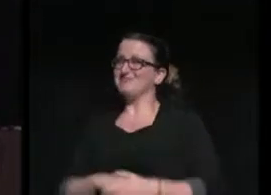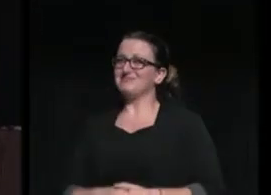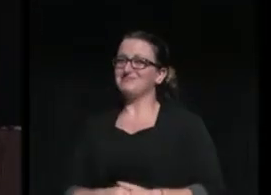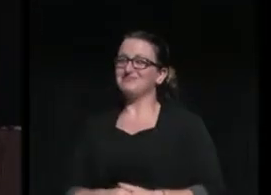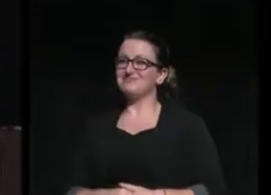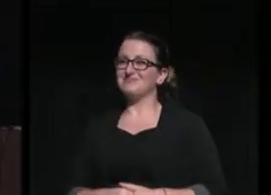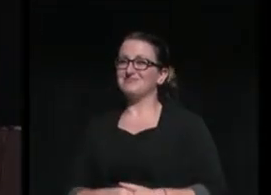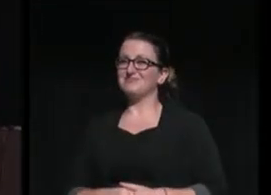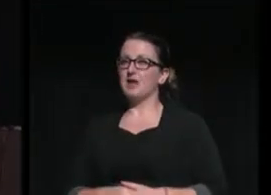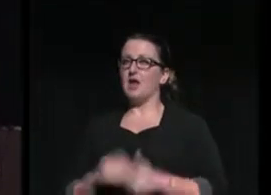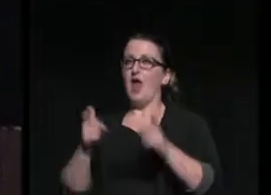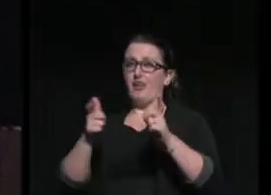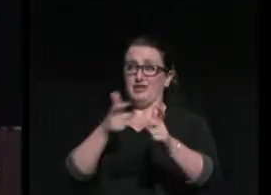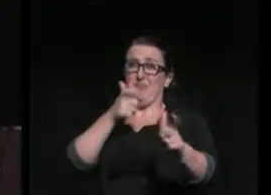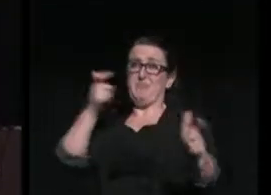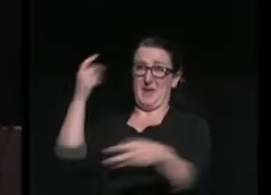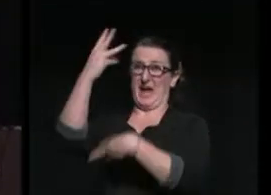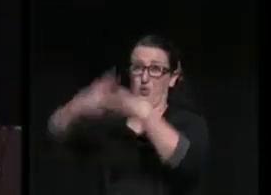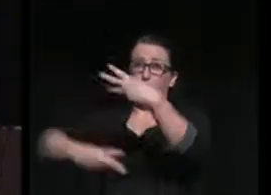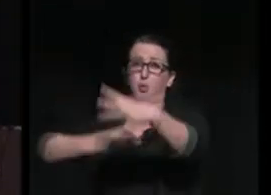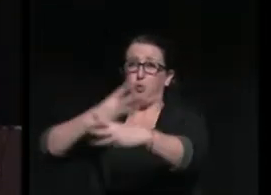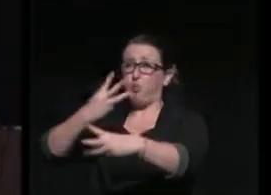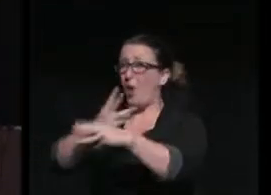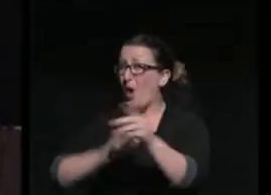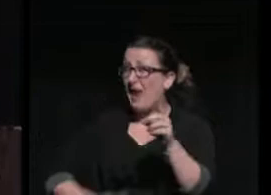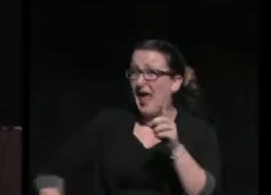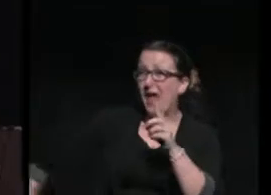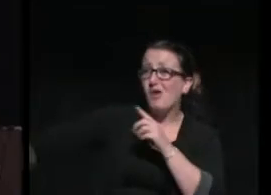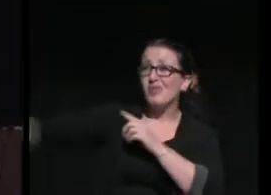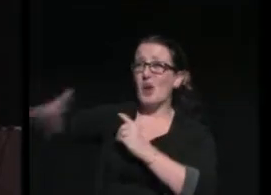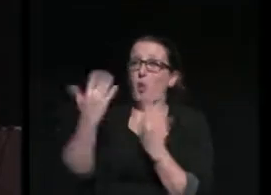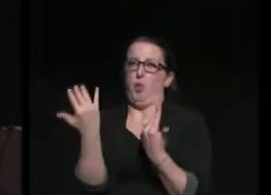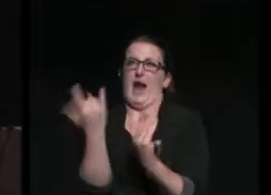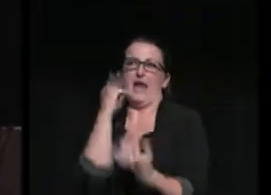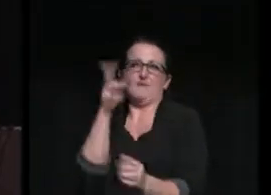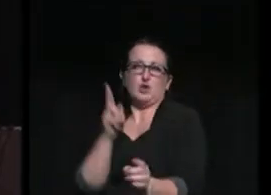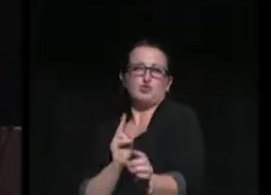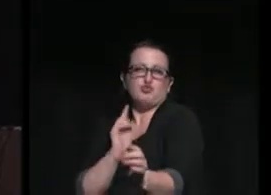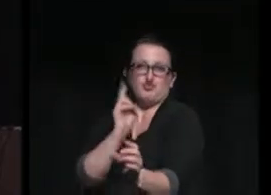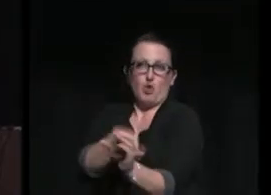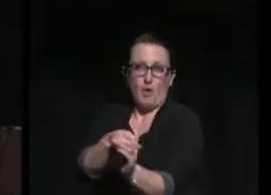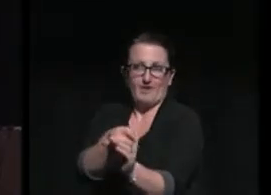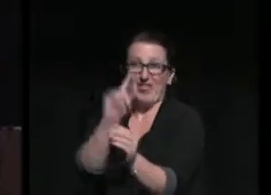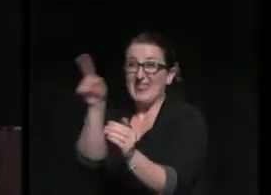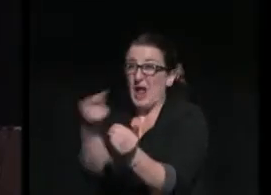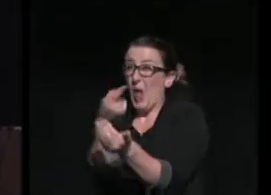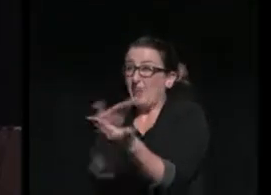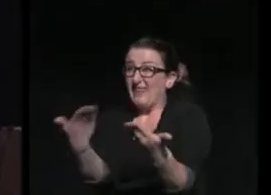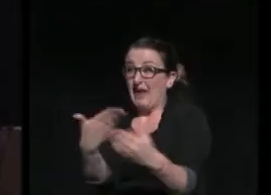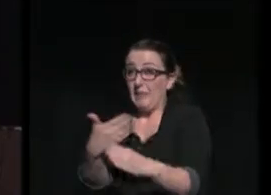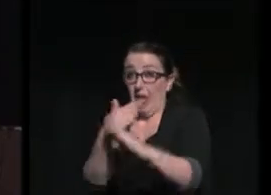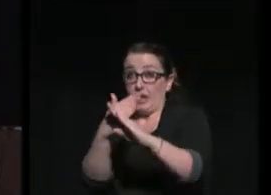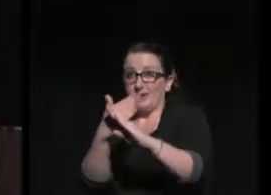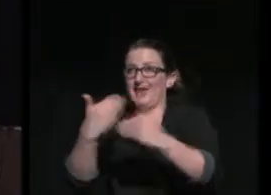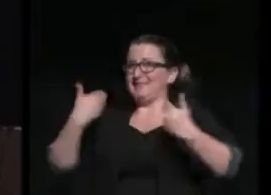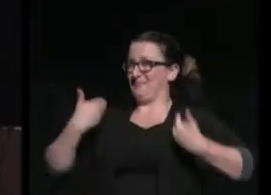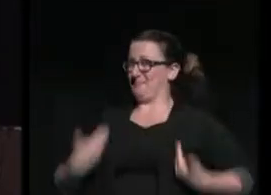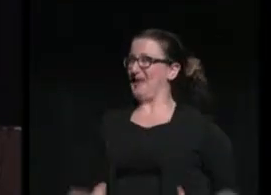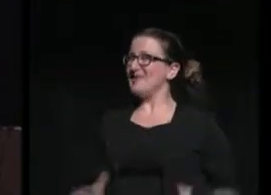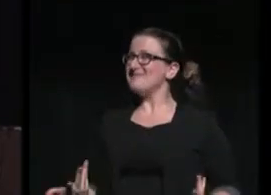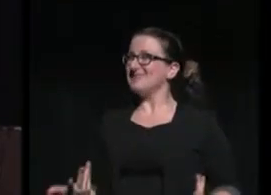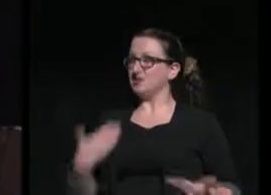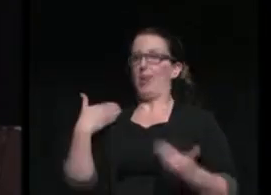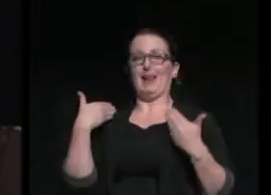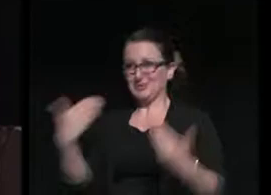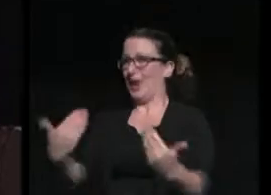There's a big world out there waiting for you to jump in. And all that is standing in the way is me. So let's get this